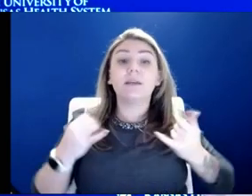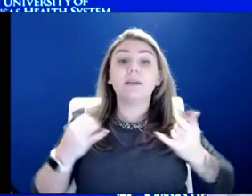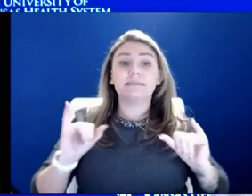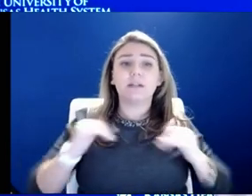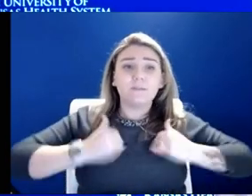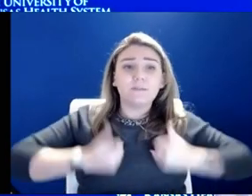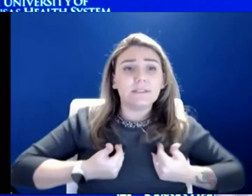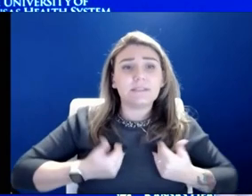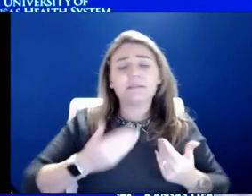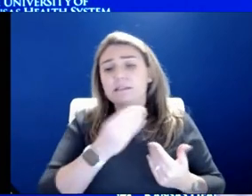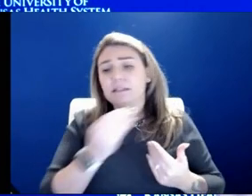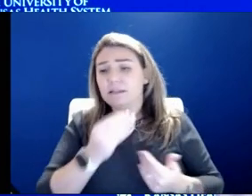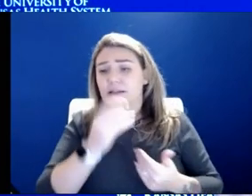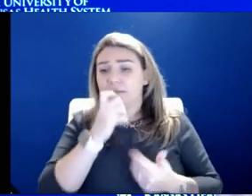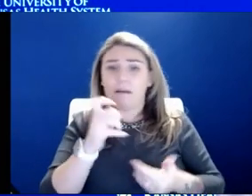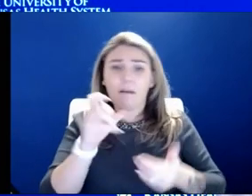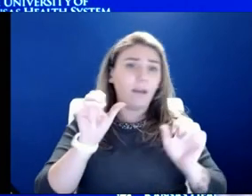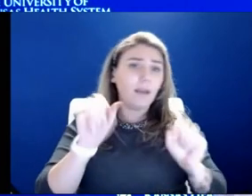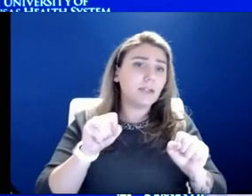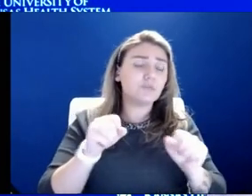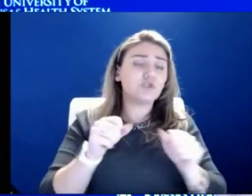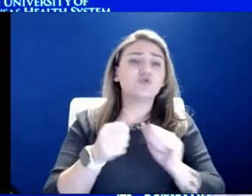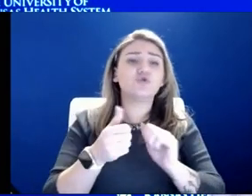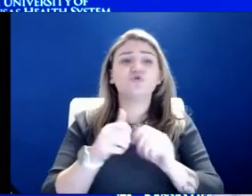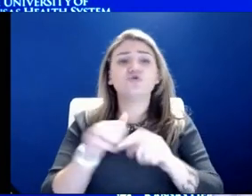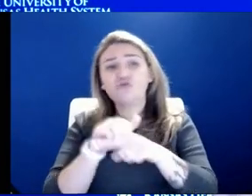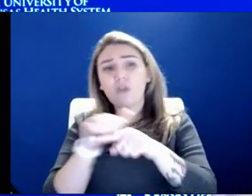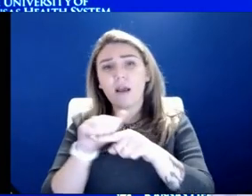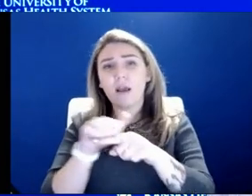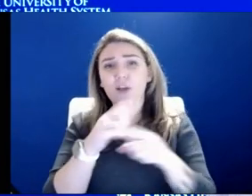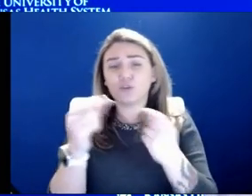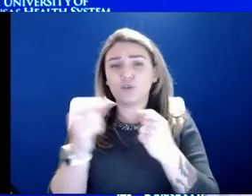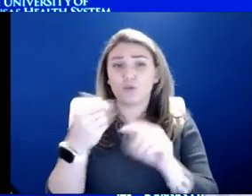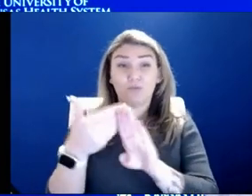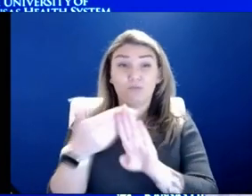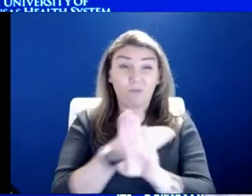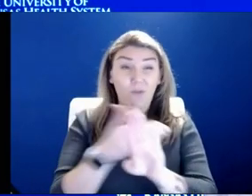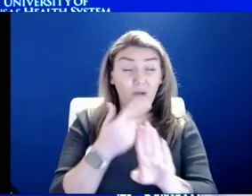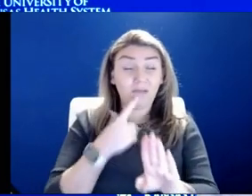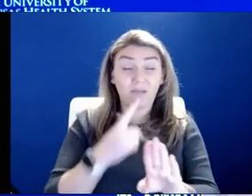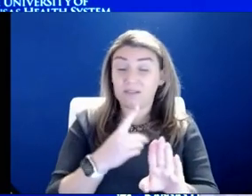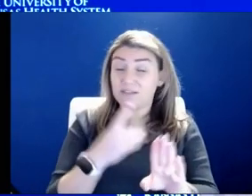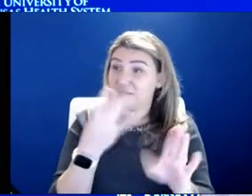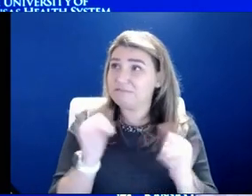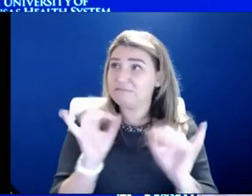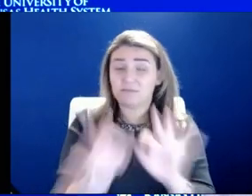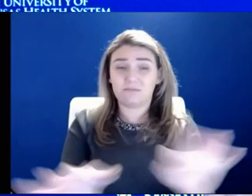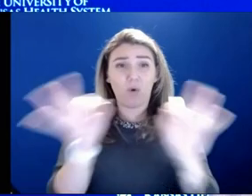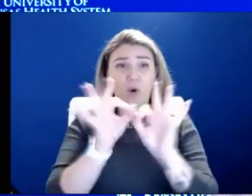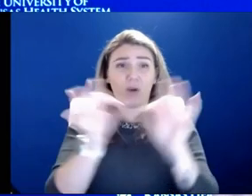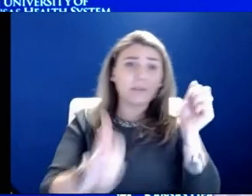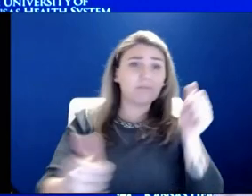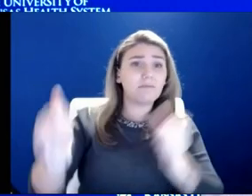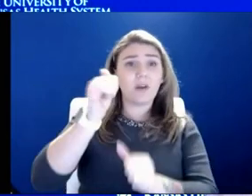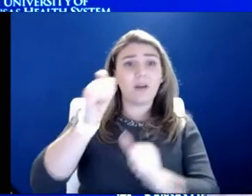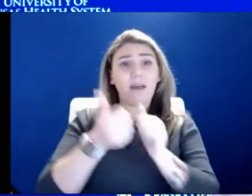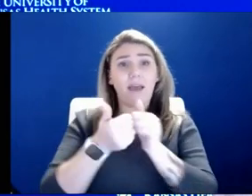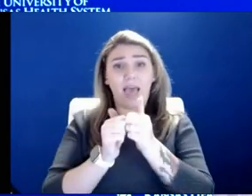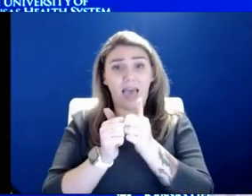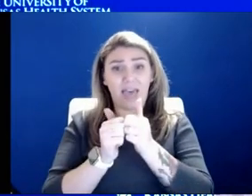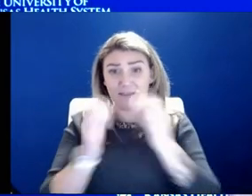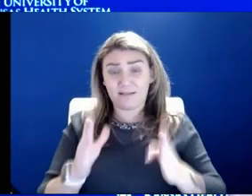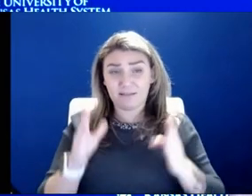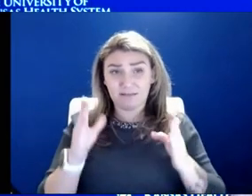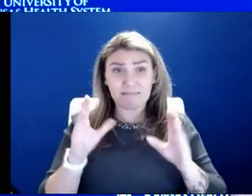just not able to train and do those things they were able to do before. So I think it is important. Even these elite athletes can suffer some ill effects for some